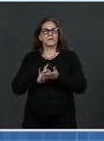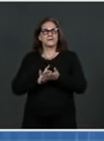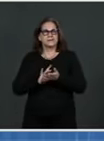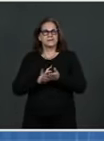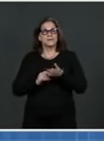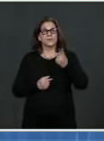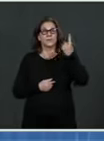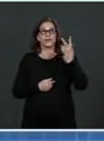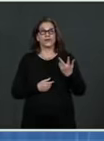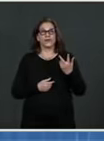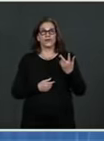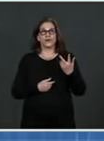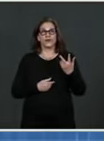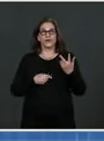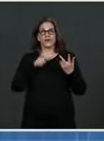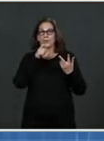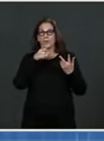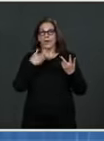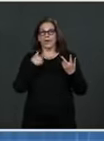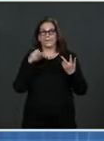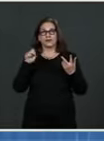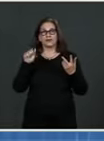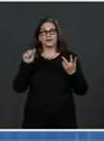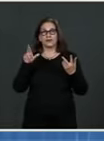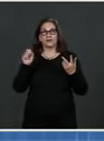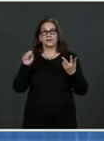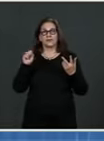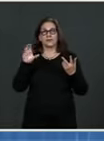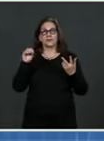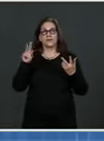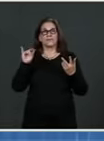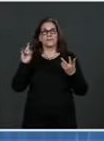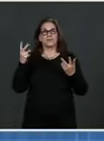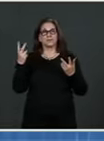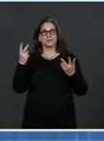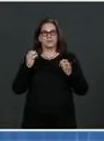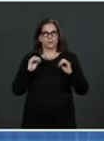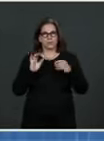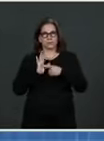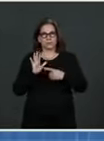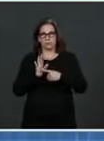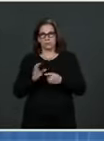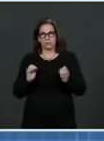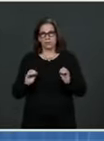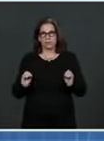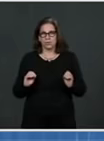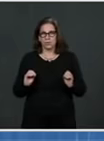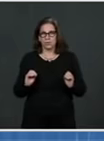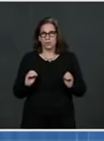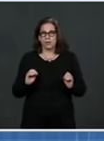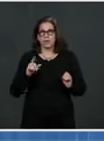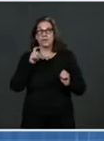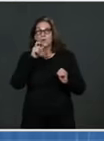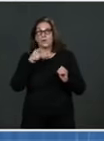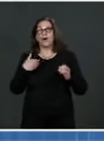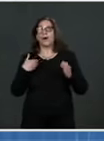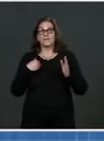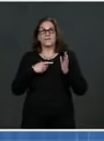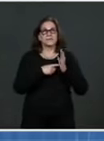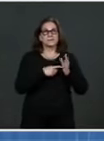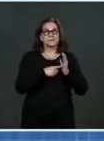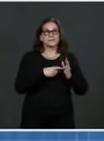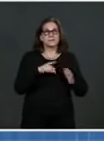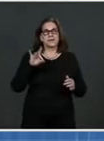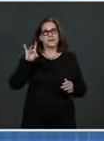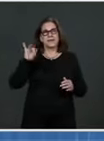never develop symptoms. That's the good news. Next slide. Dr. those who do develop symptoms, about 80% have mild